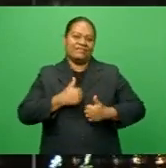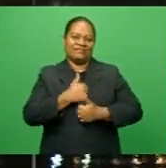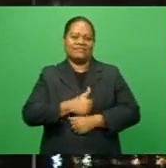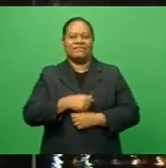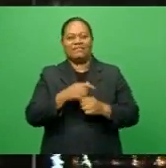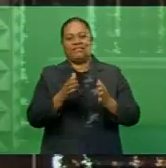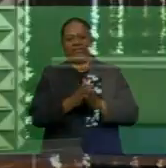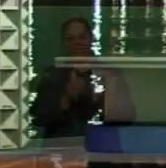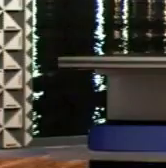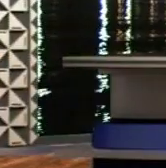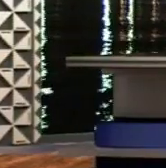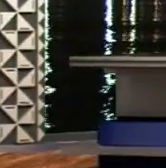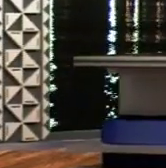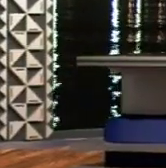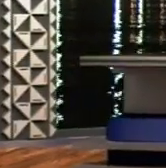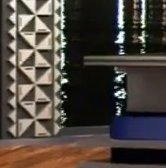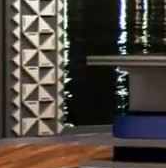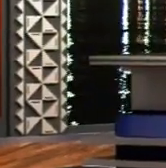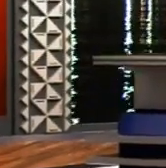for now.